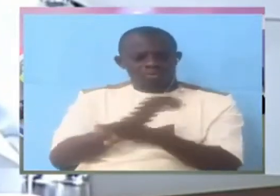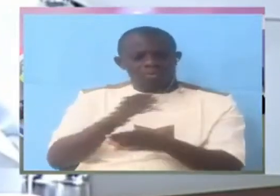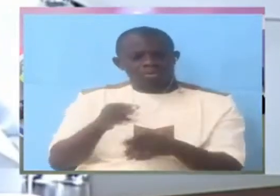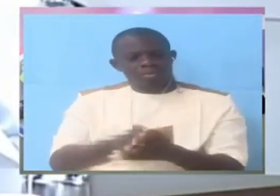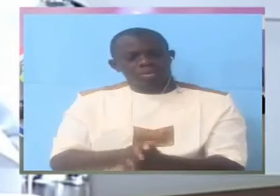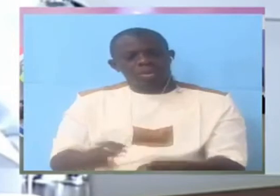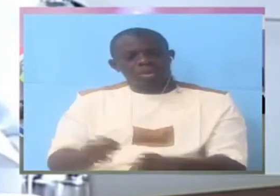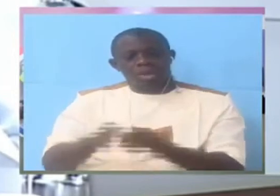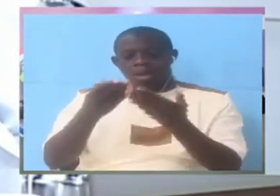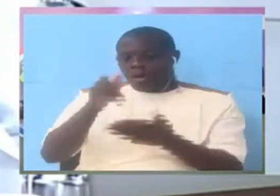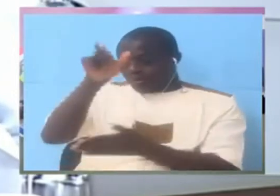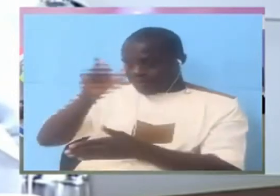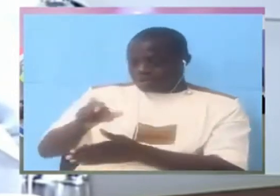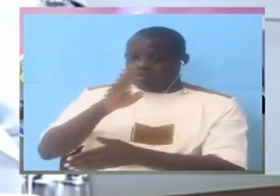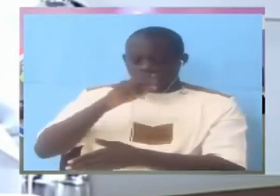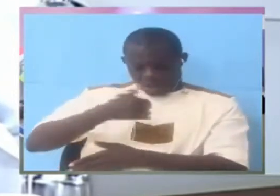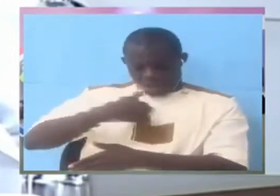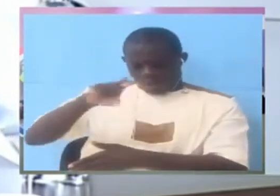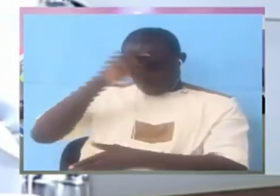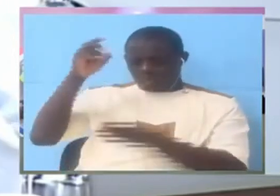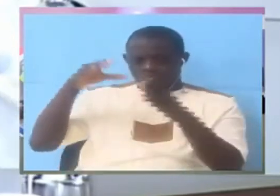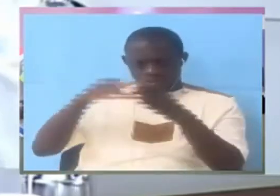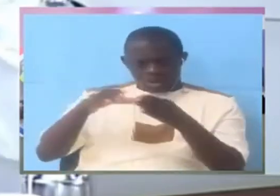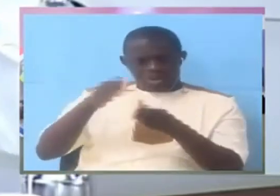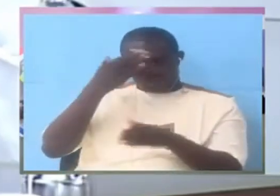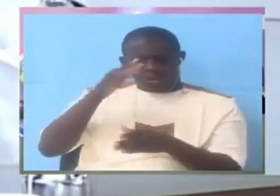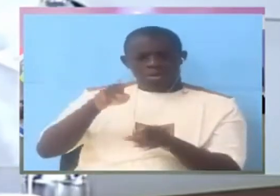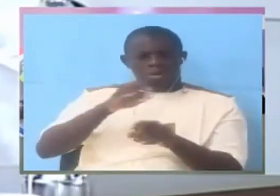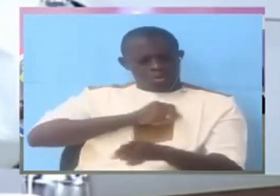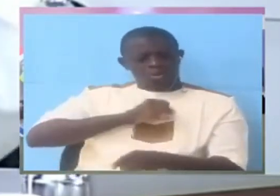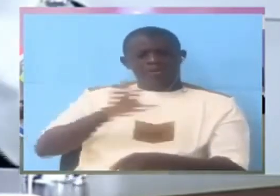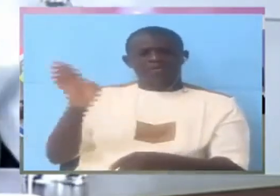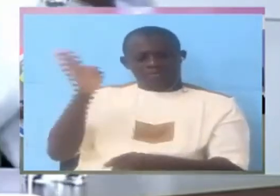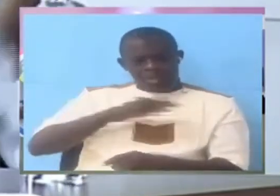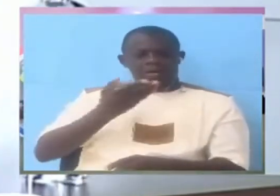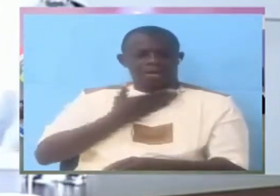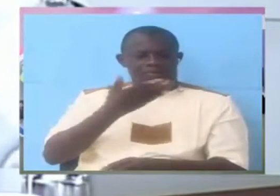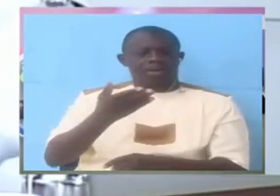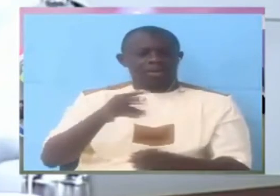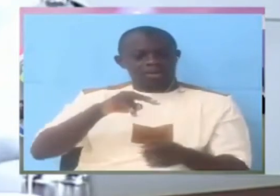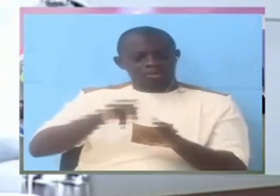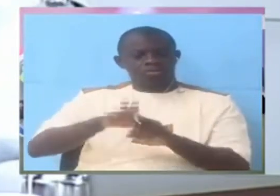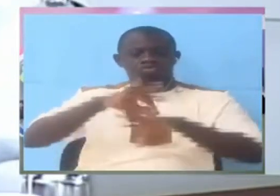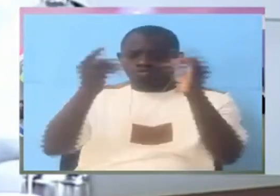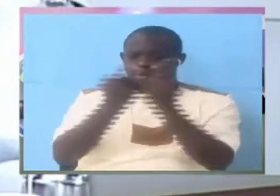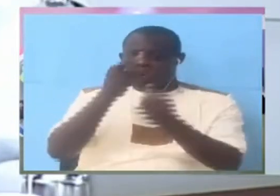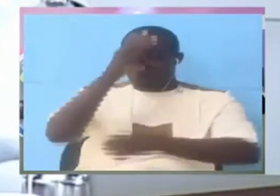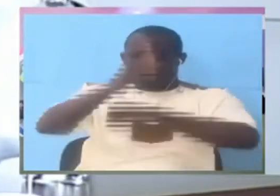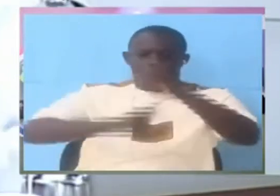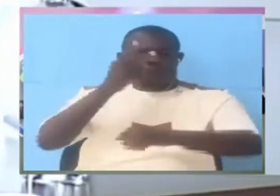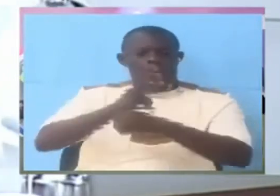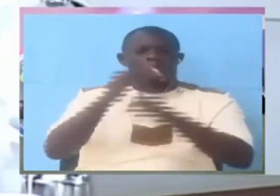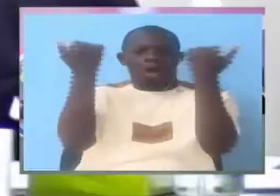And this person I work with knows he is lying. How are others going to do this? It's what worldwide. don't know. We